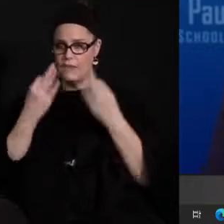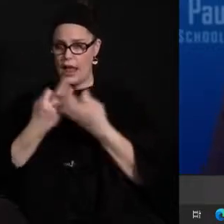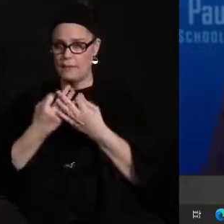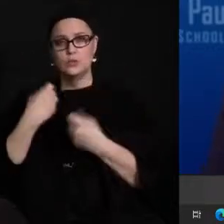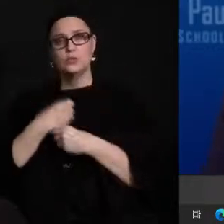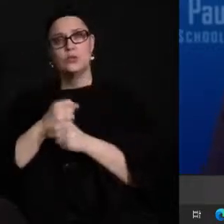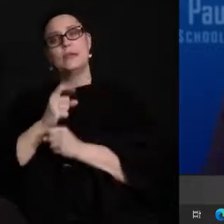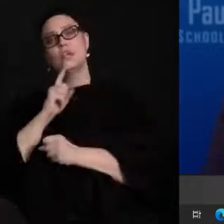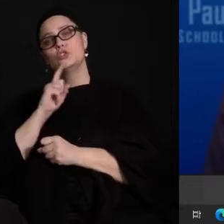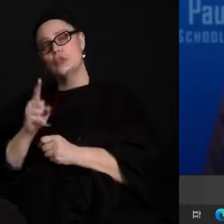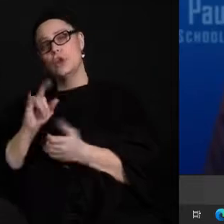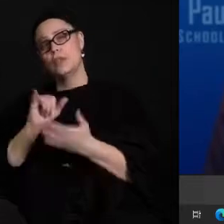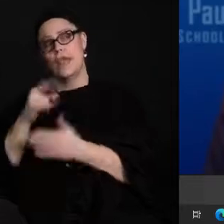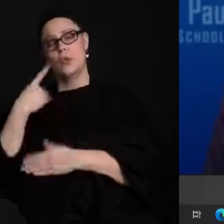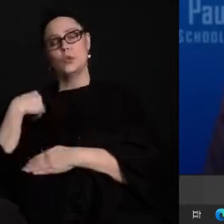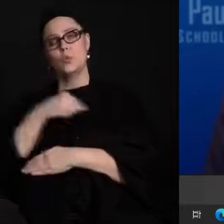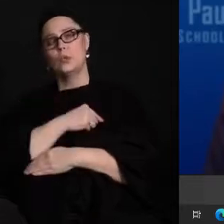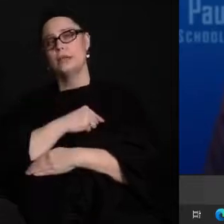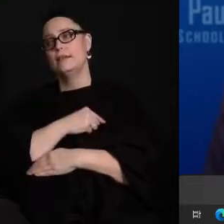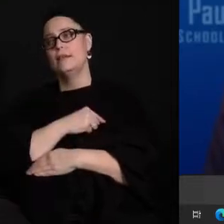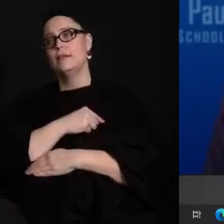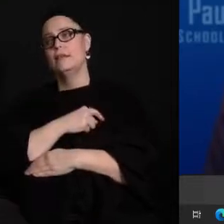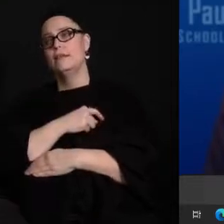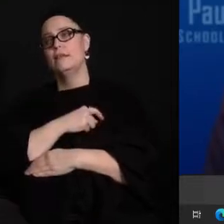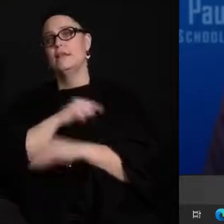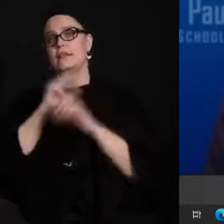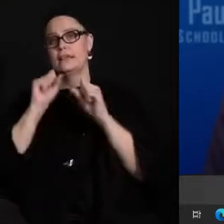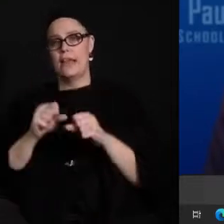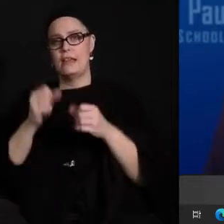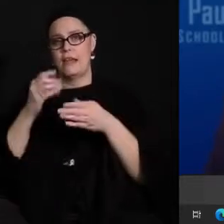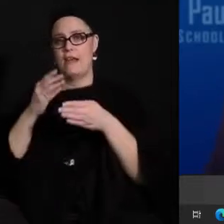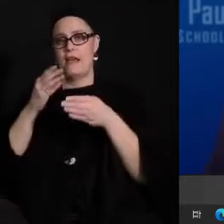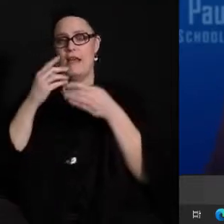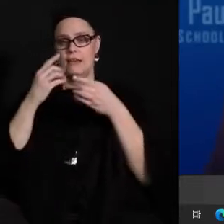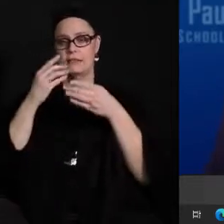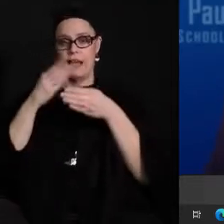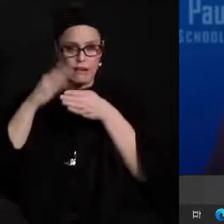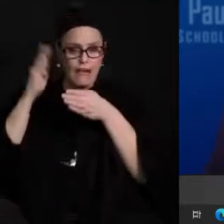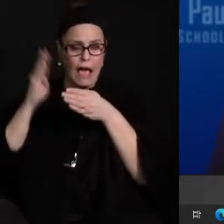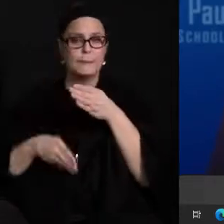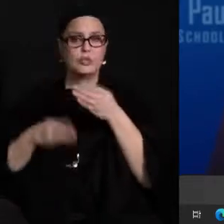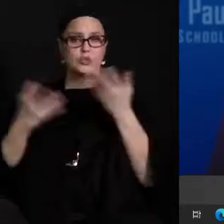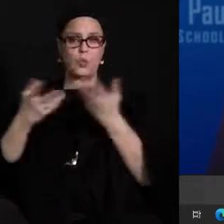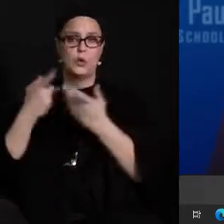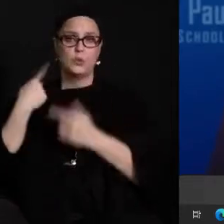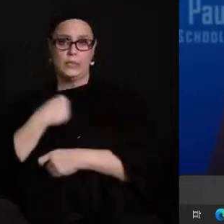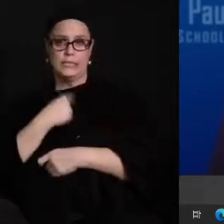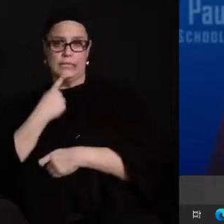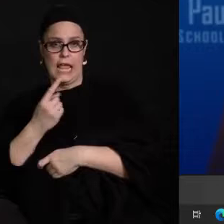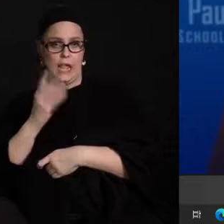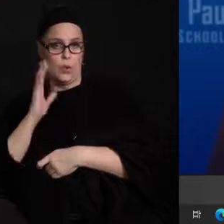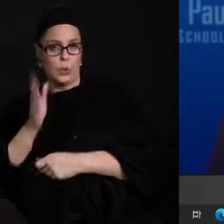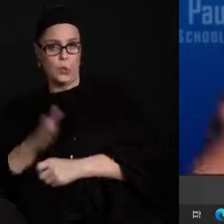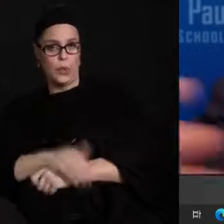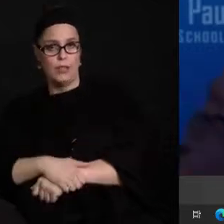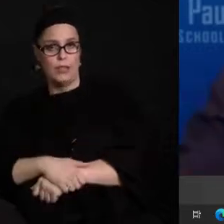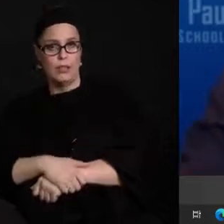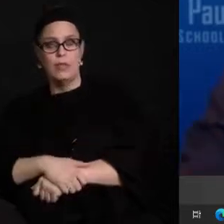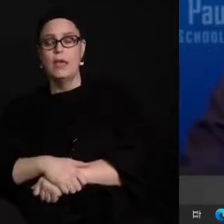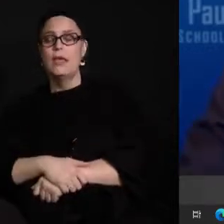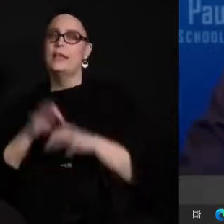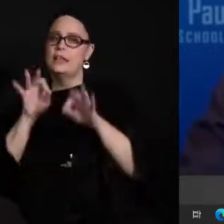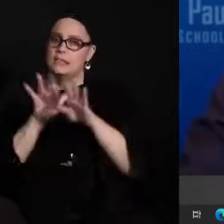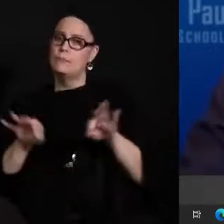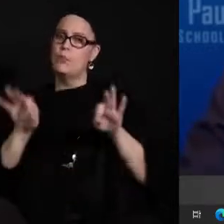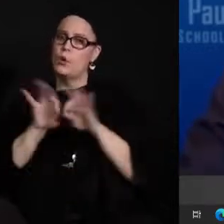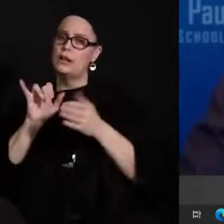sure that we can um uh that we can accomplish what we tell you that we're going to and i think it's important that i share and i